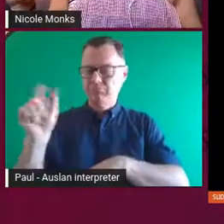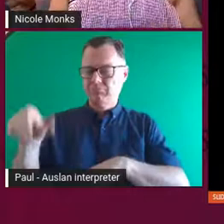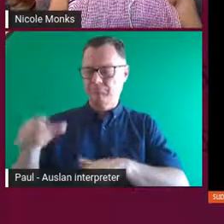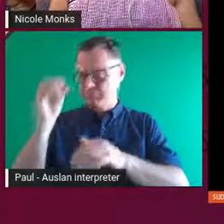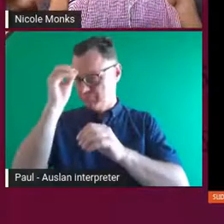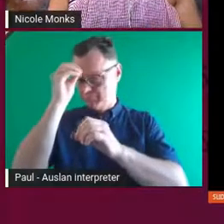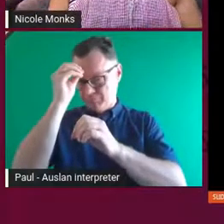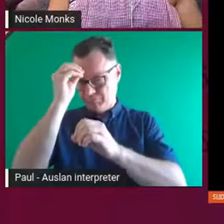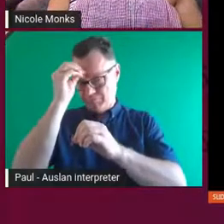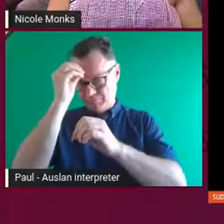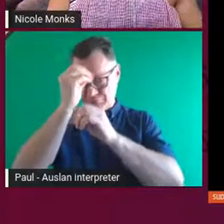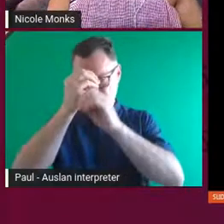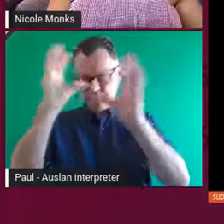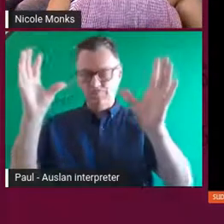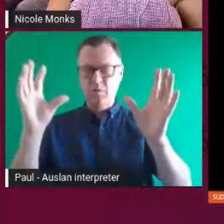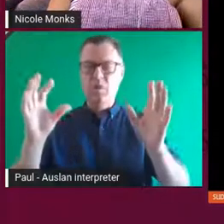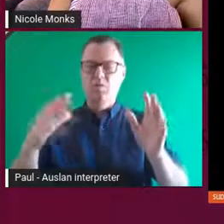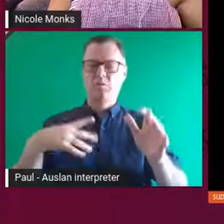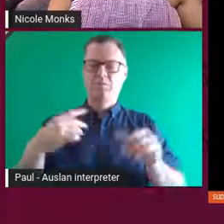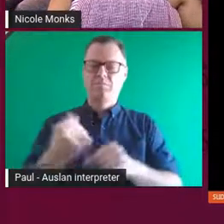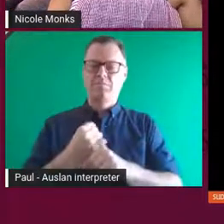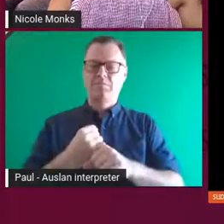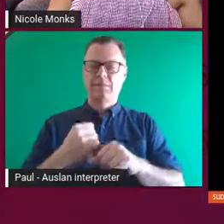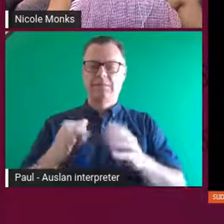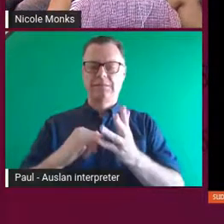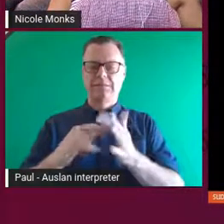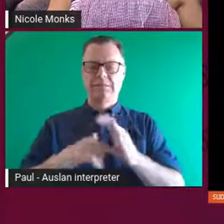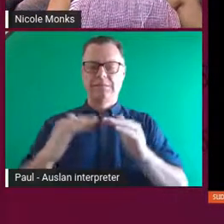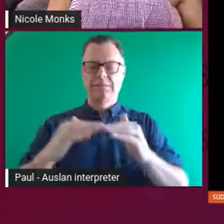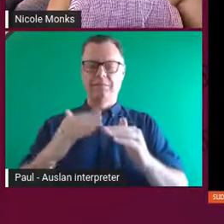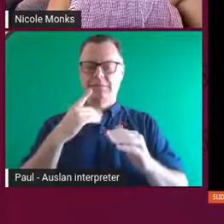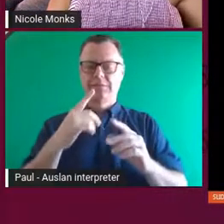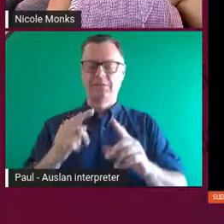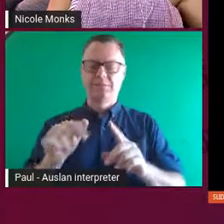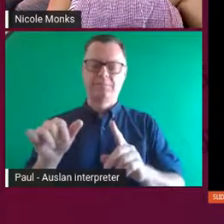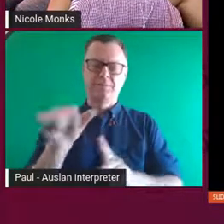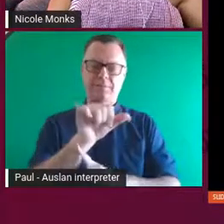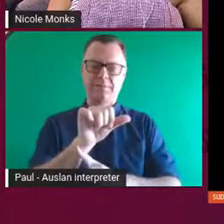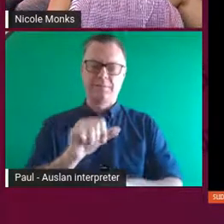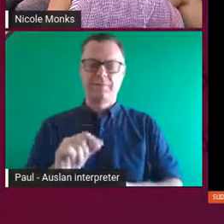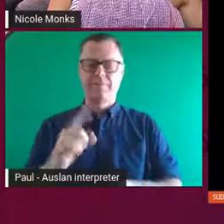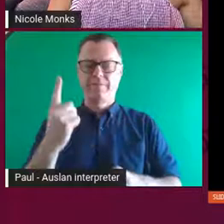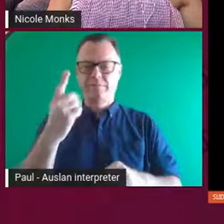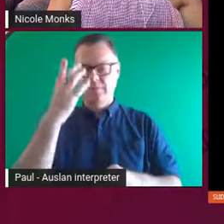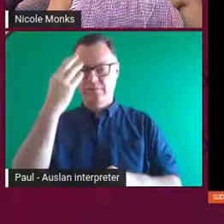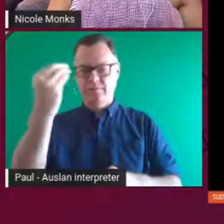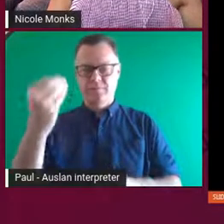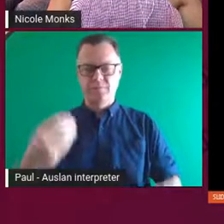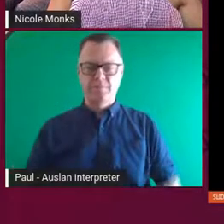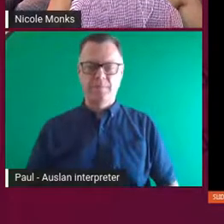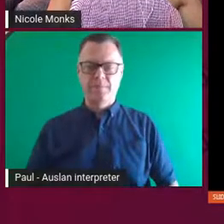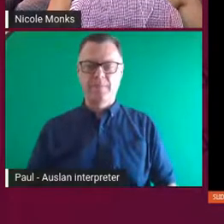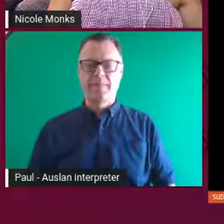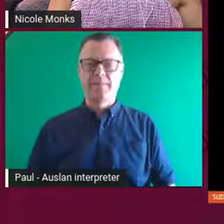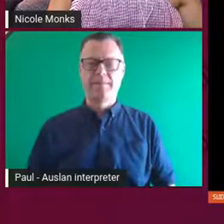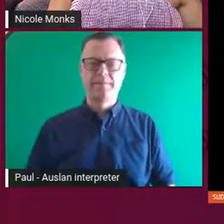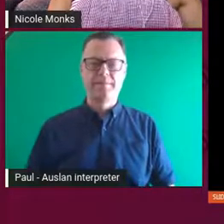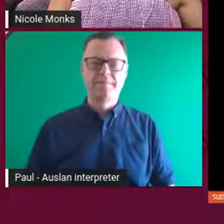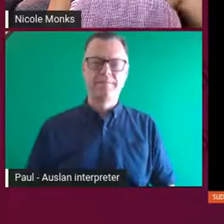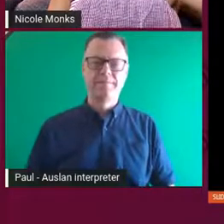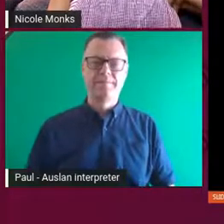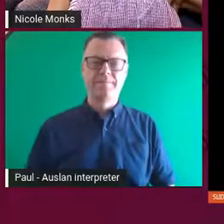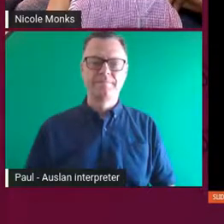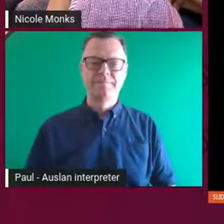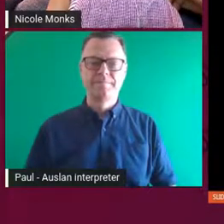sort of a seat. So, if you just scoot back to the first image in that sort of suite.